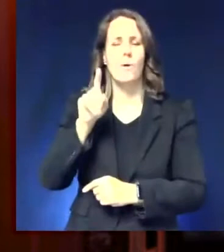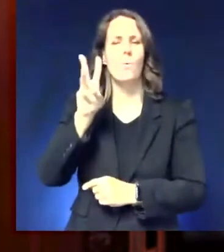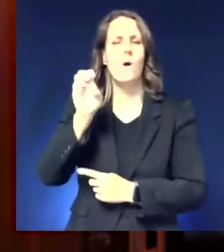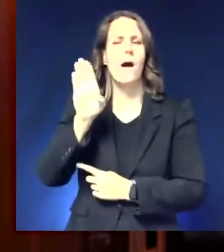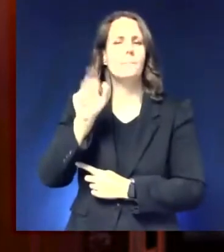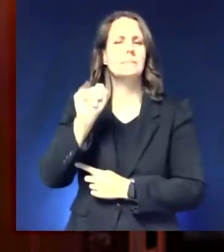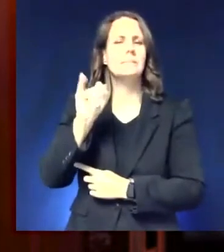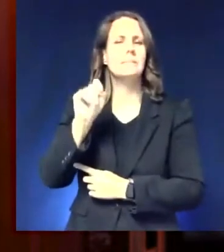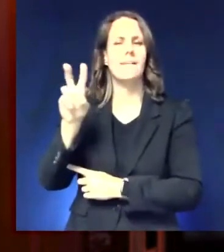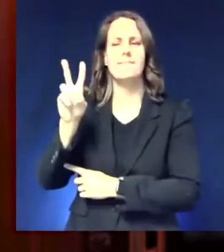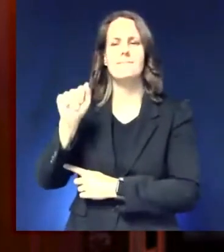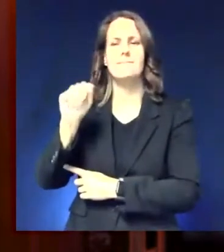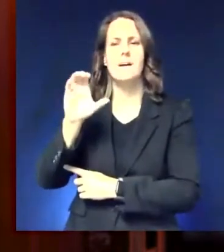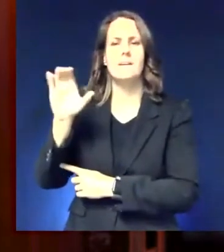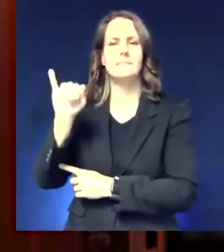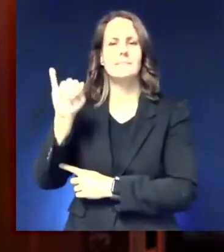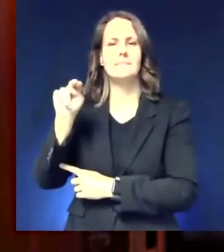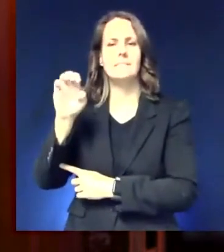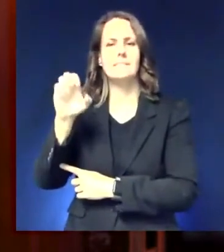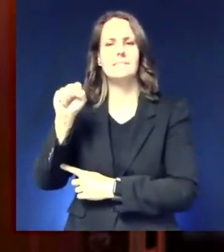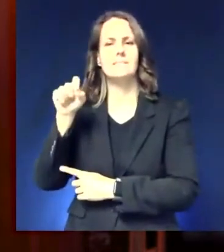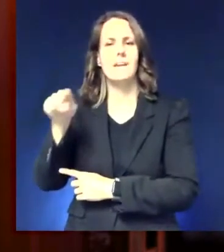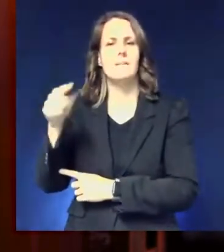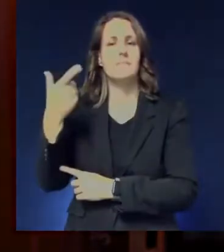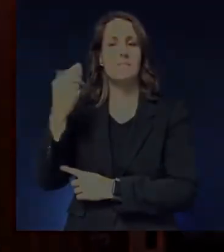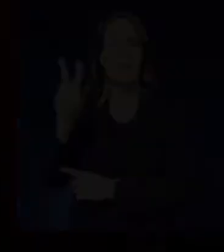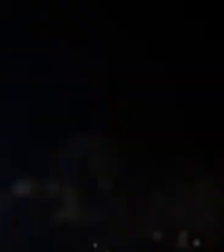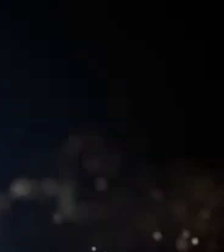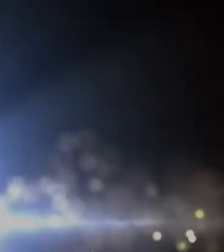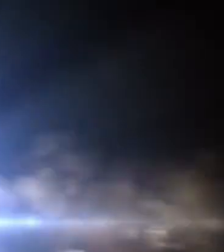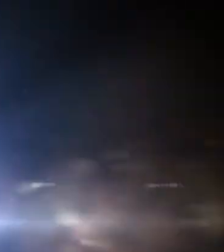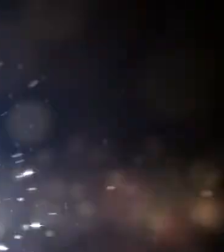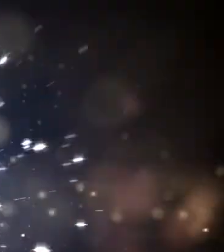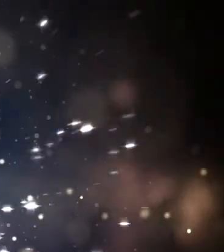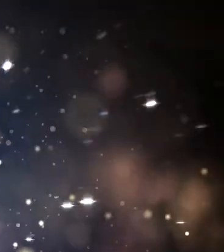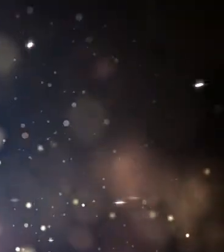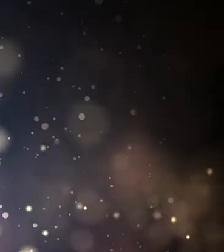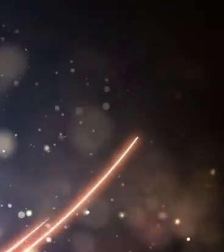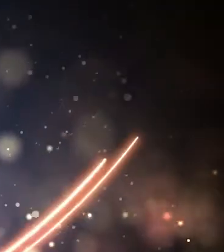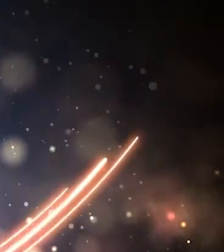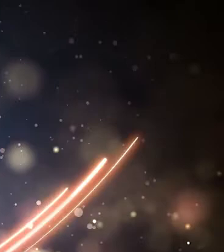friend or a loved one with you to get theirs. And